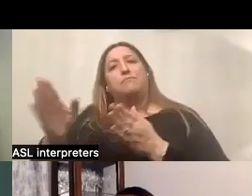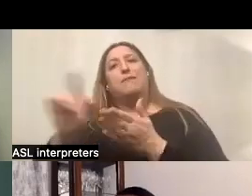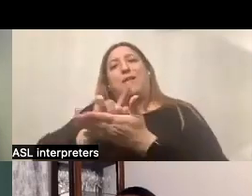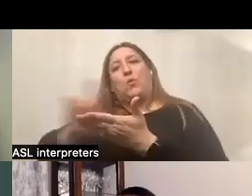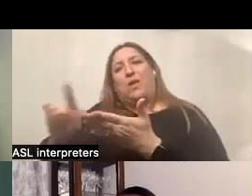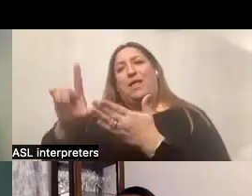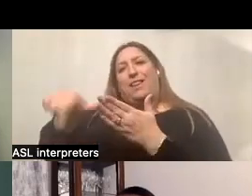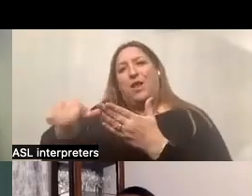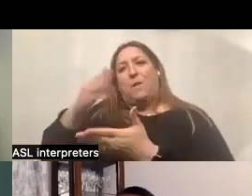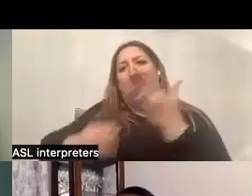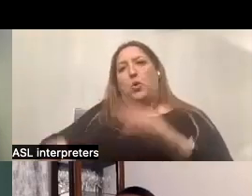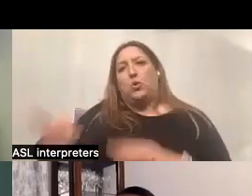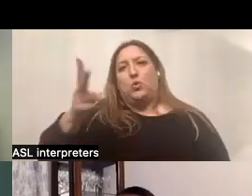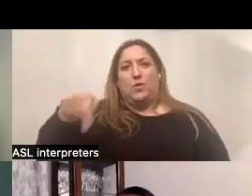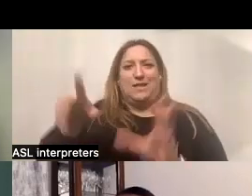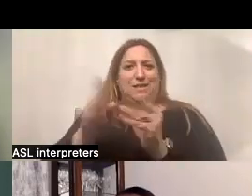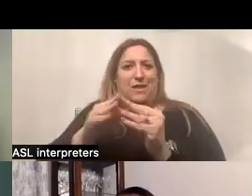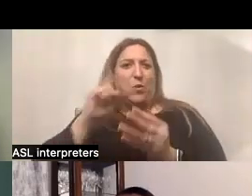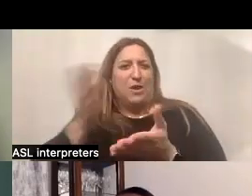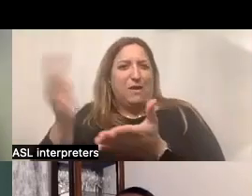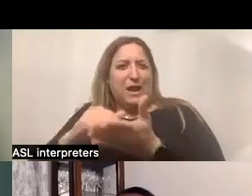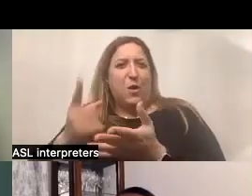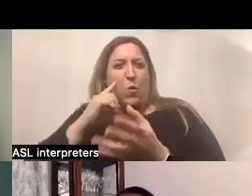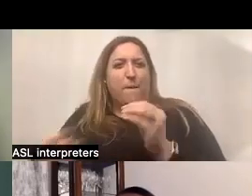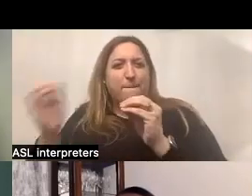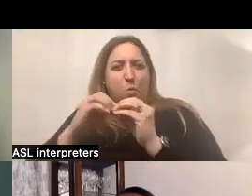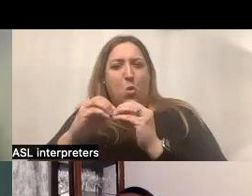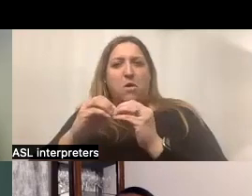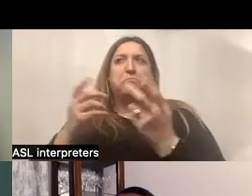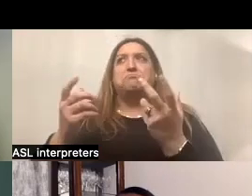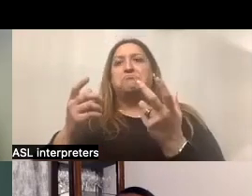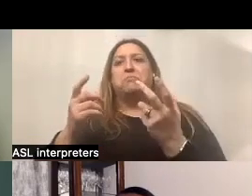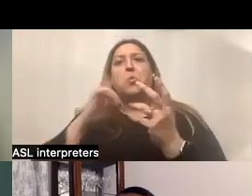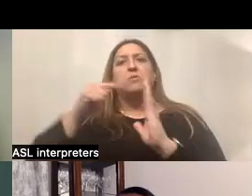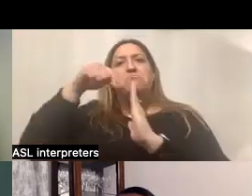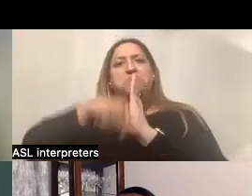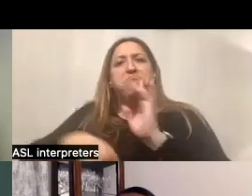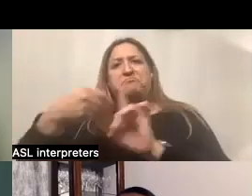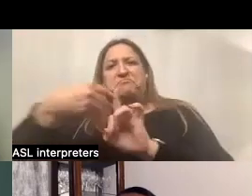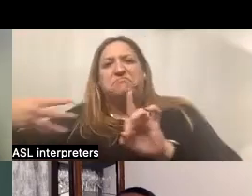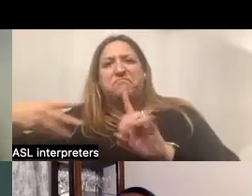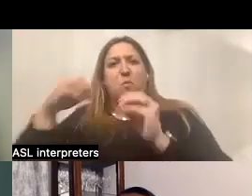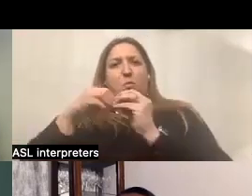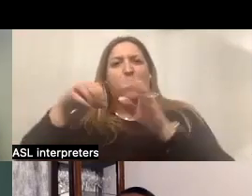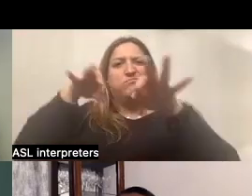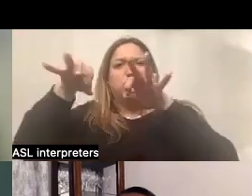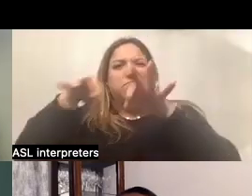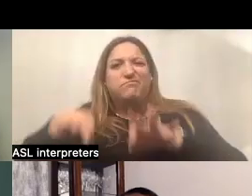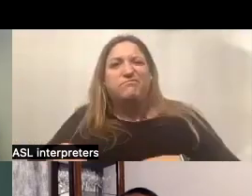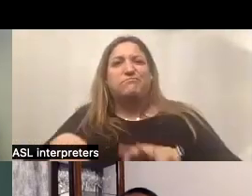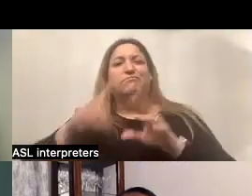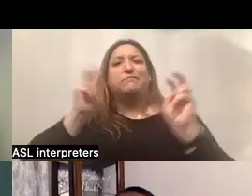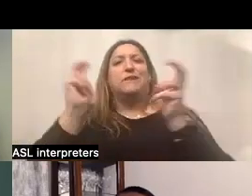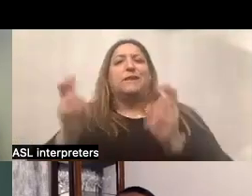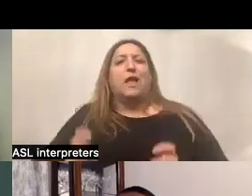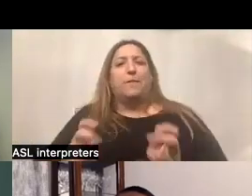part two of this session, we'll say dive deeper, dig deeper into the topics we'll